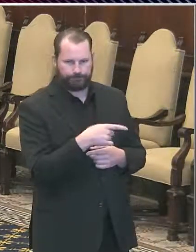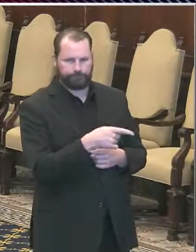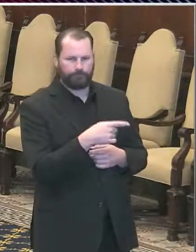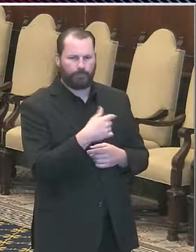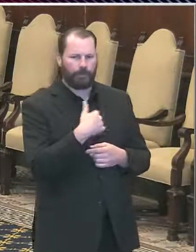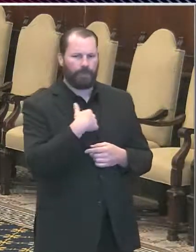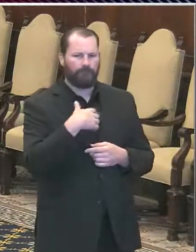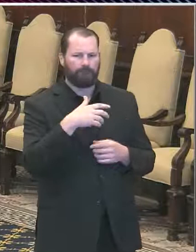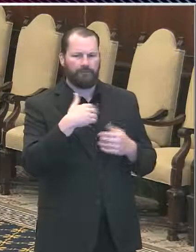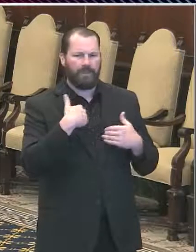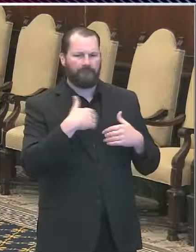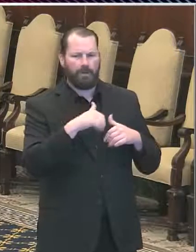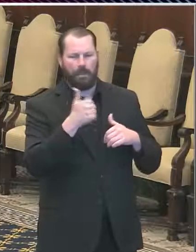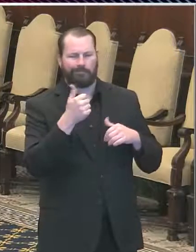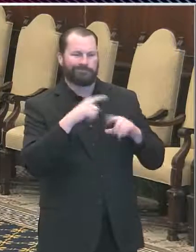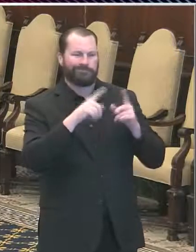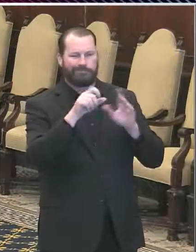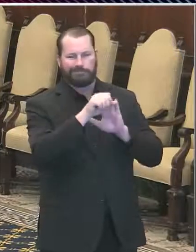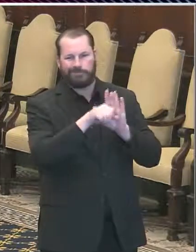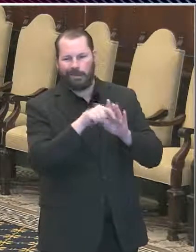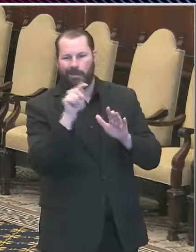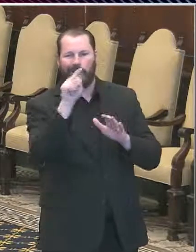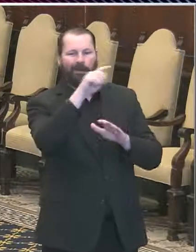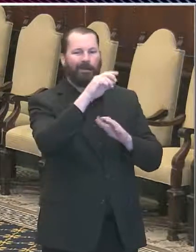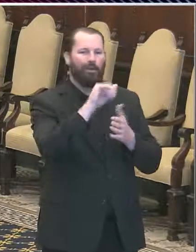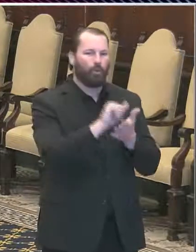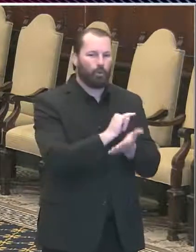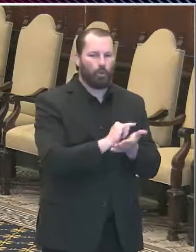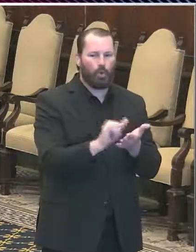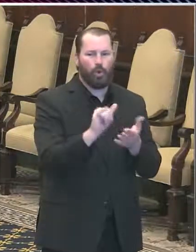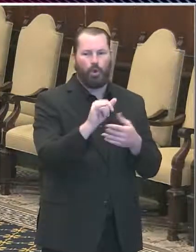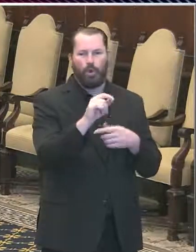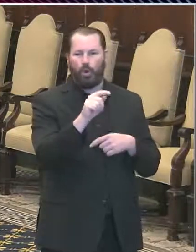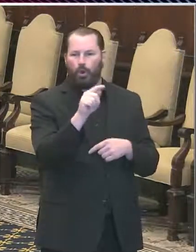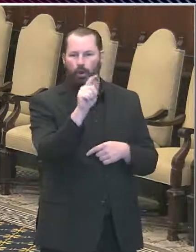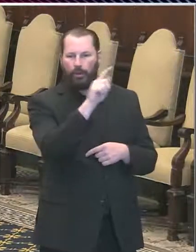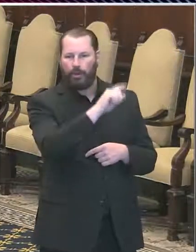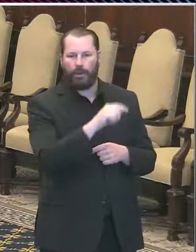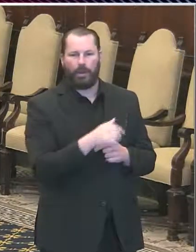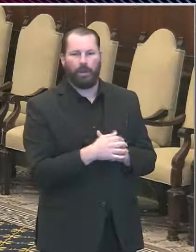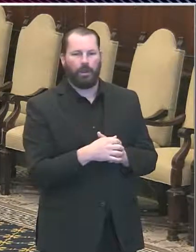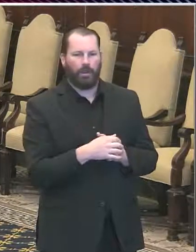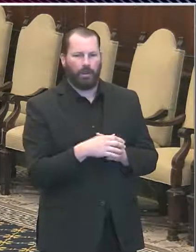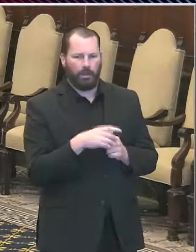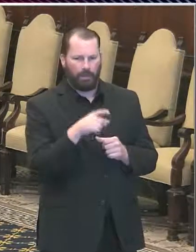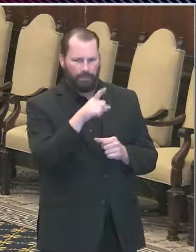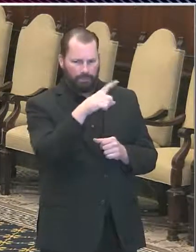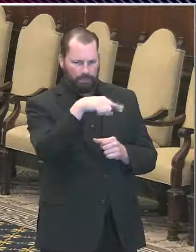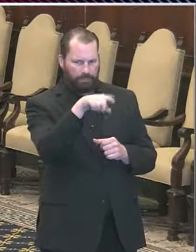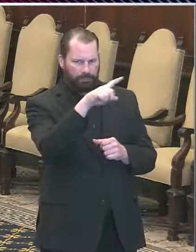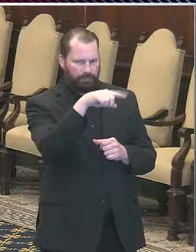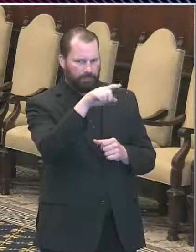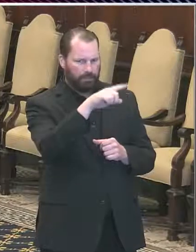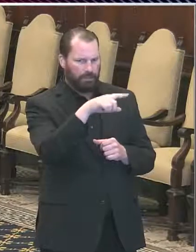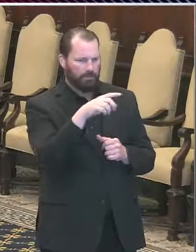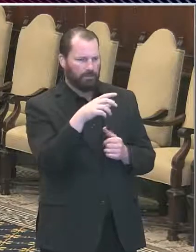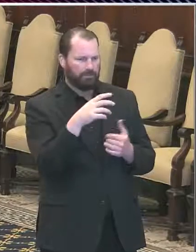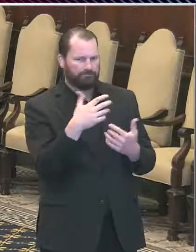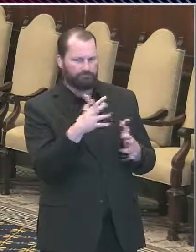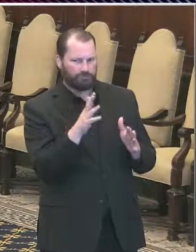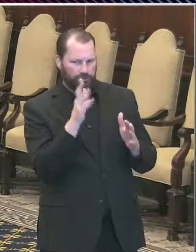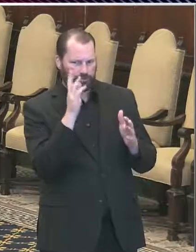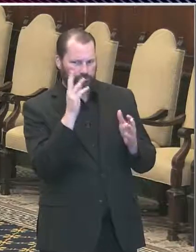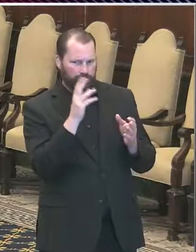York City they've been releasing zip code data for reported deaths.